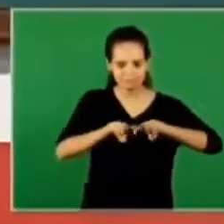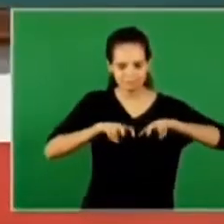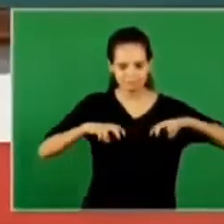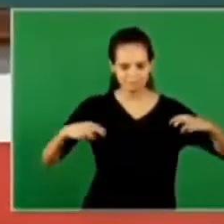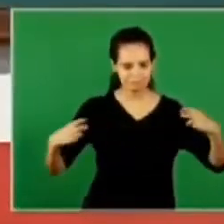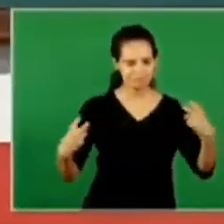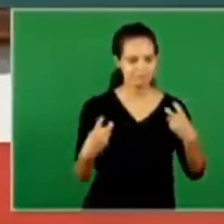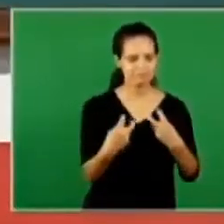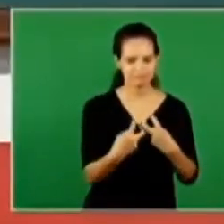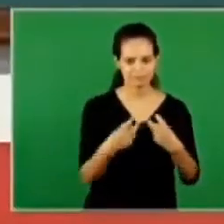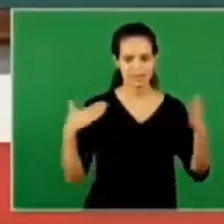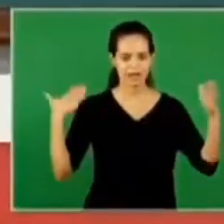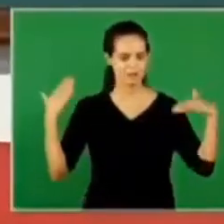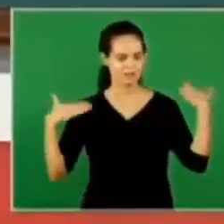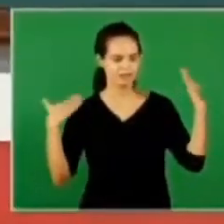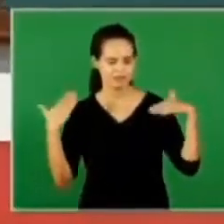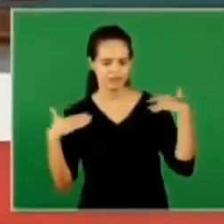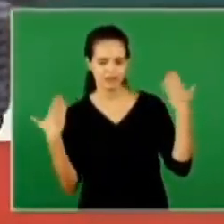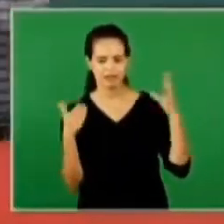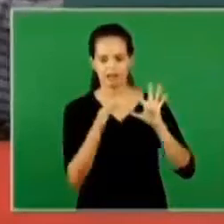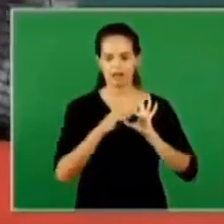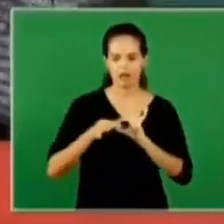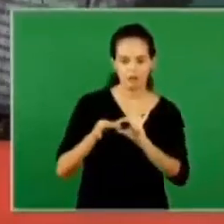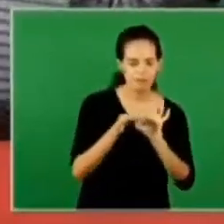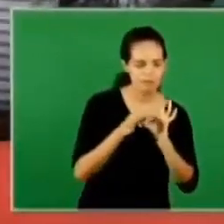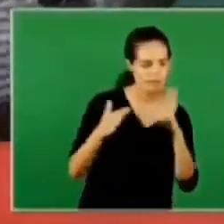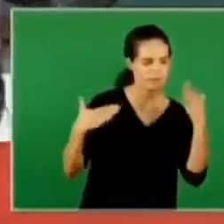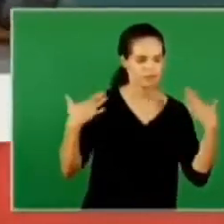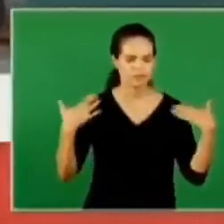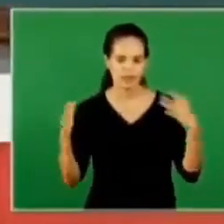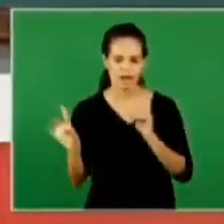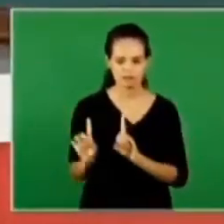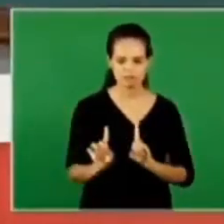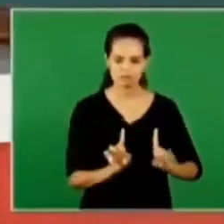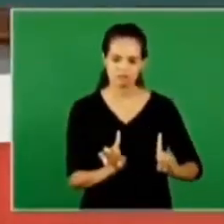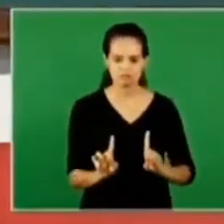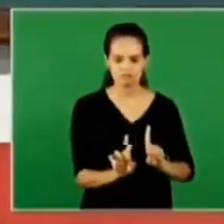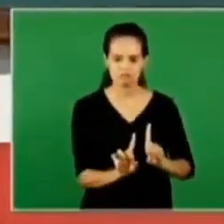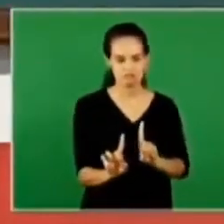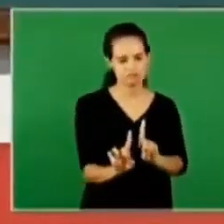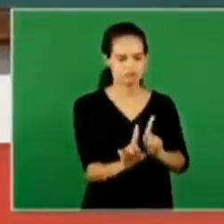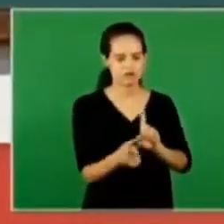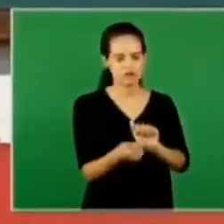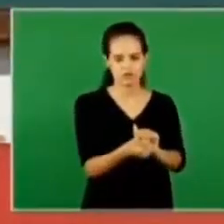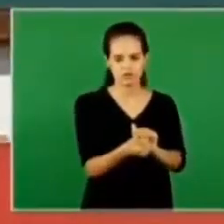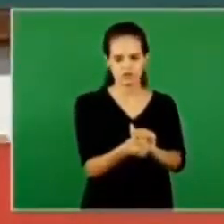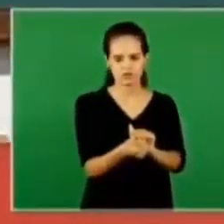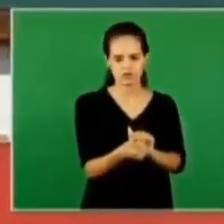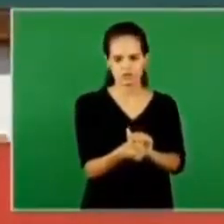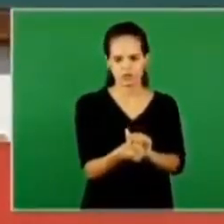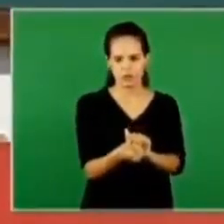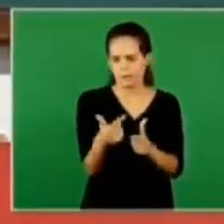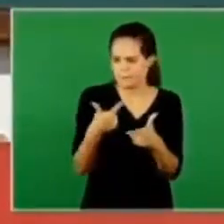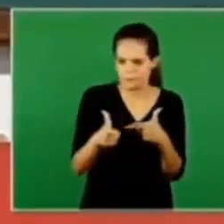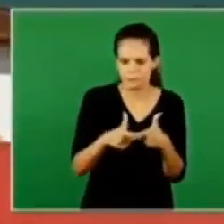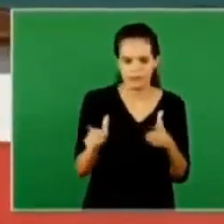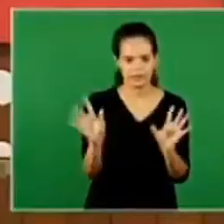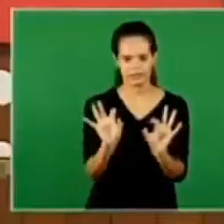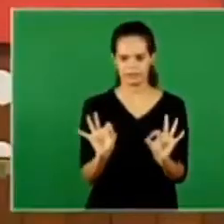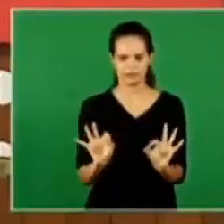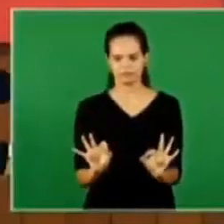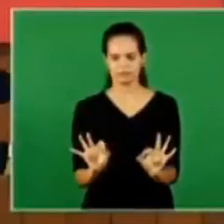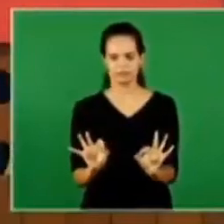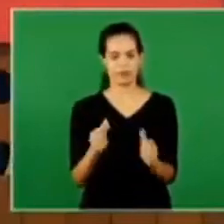a dinner with the brother after the service is a fellowship of going on on a trip together no